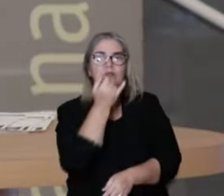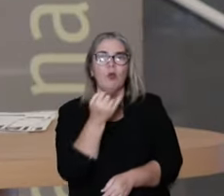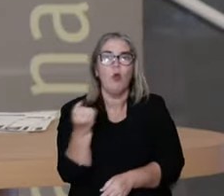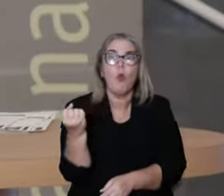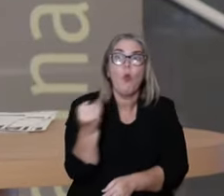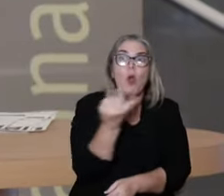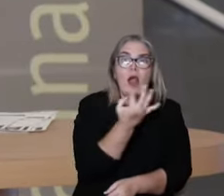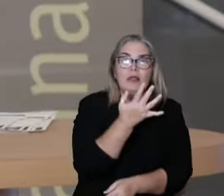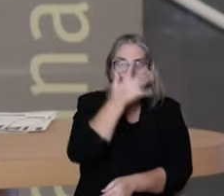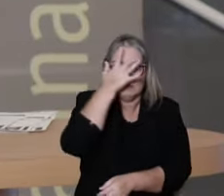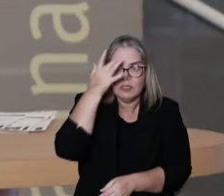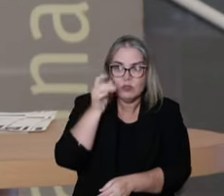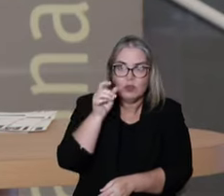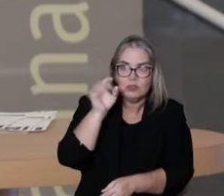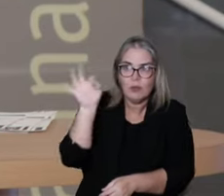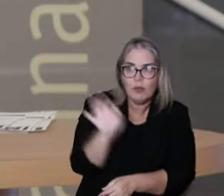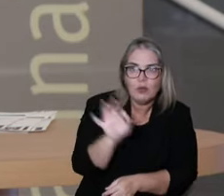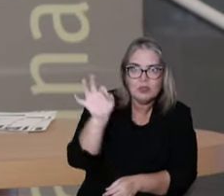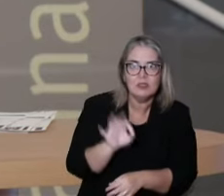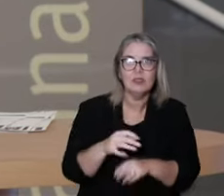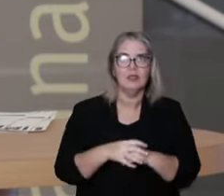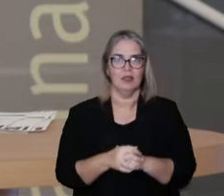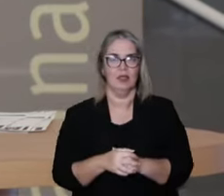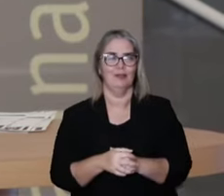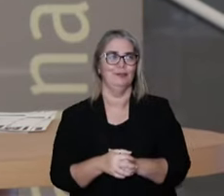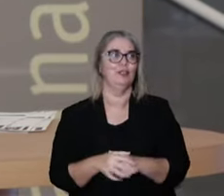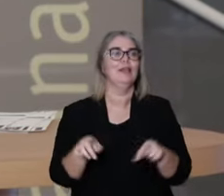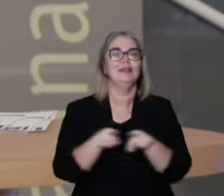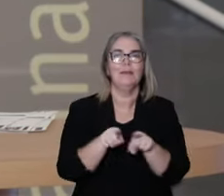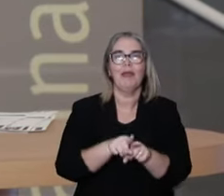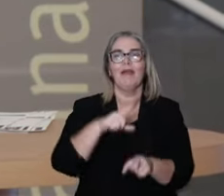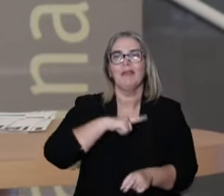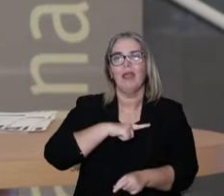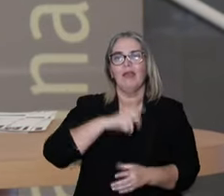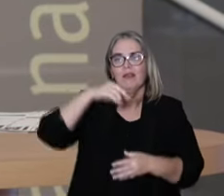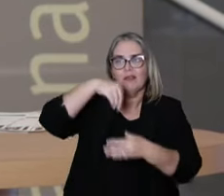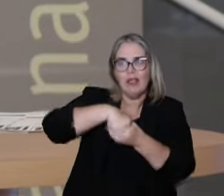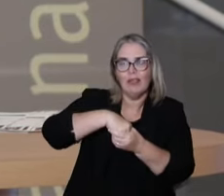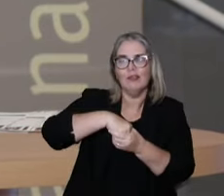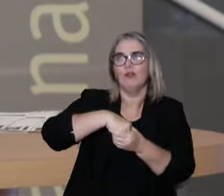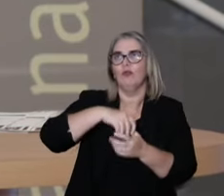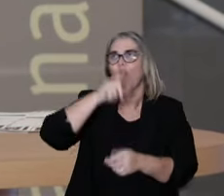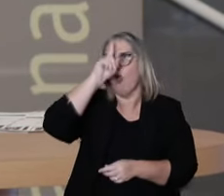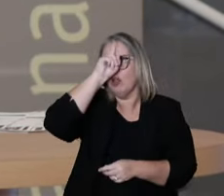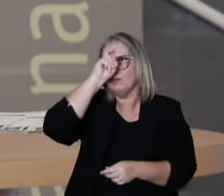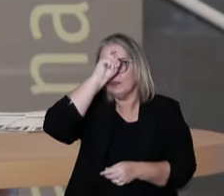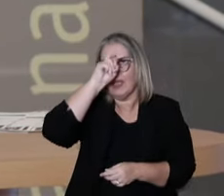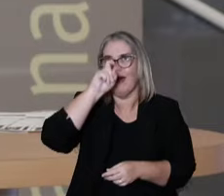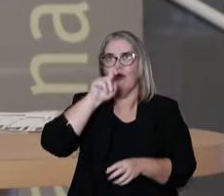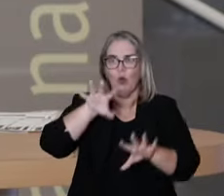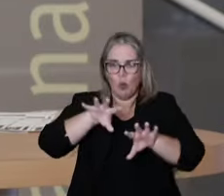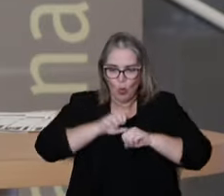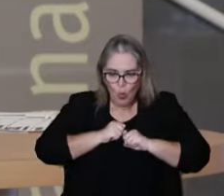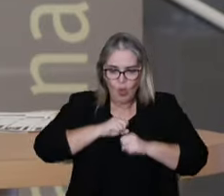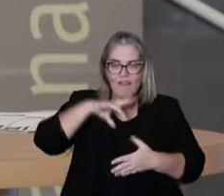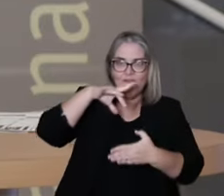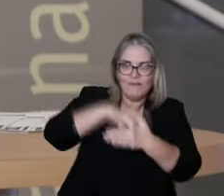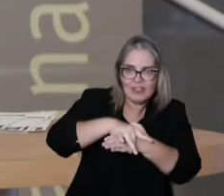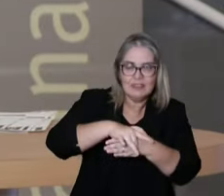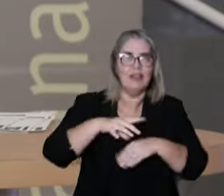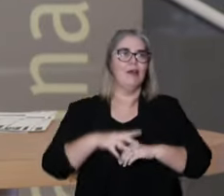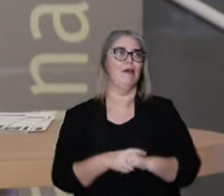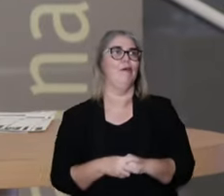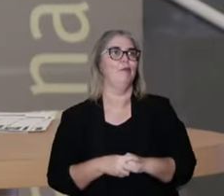but the intrinsic perspective. So we have a percentage of hospital infections, we have